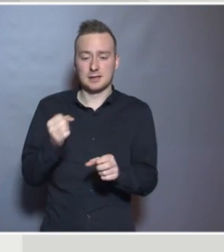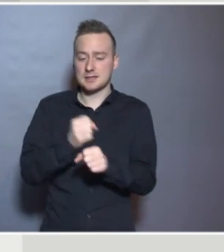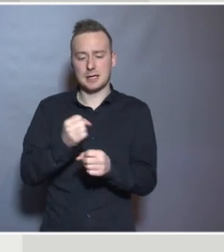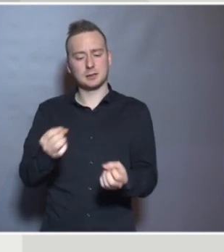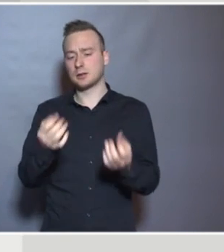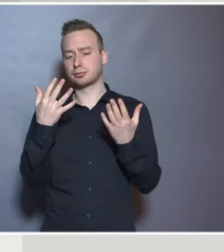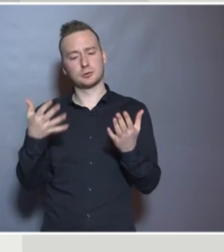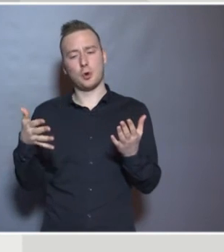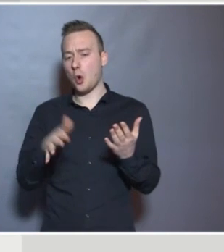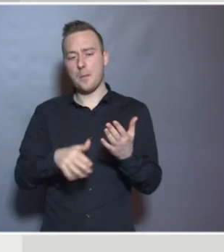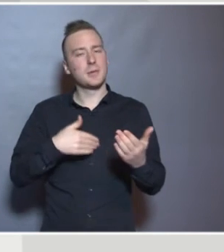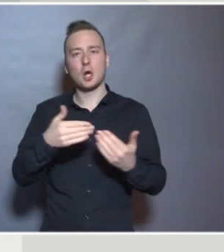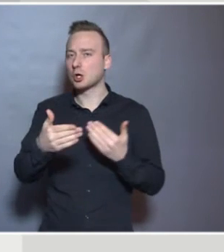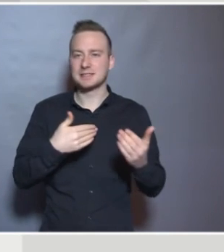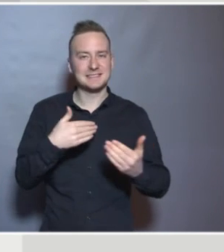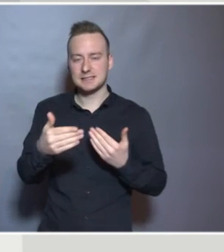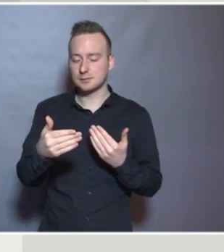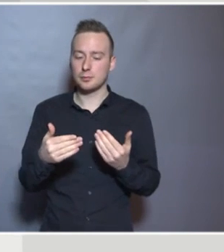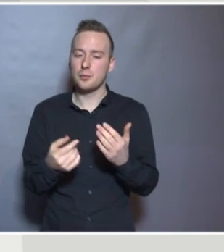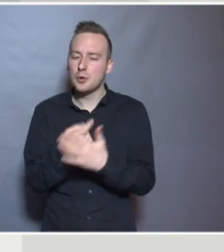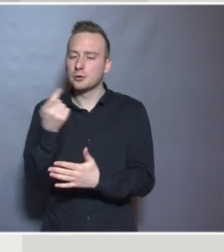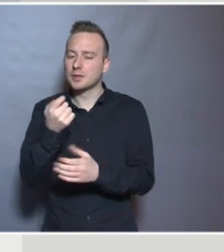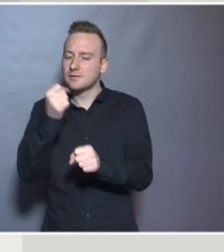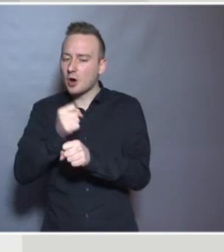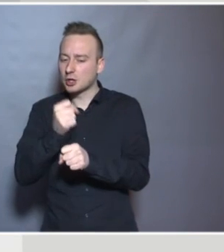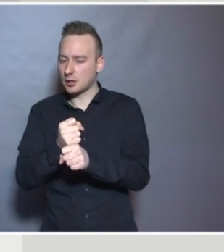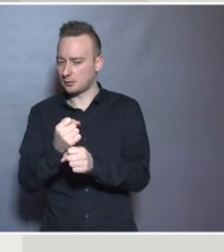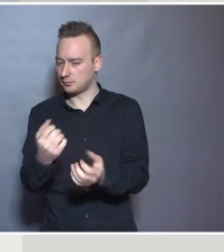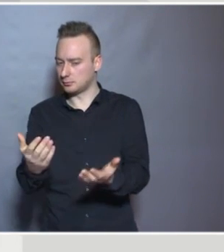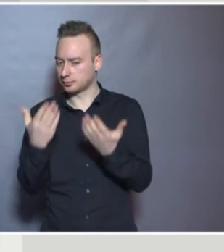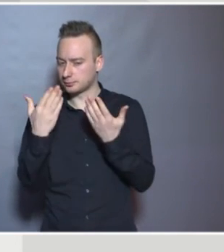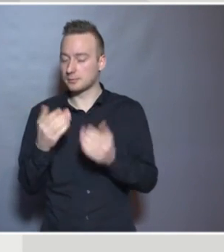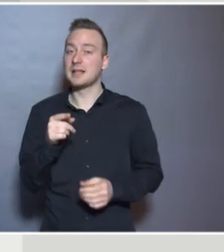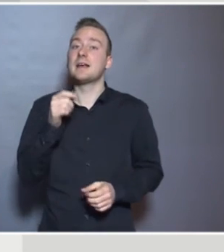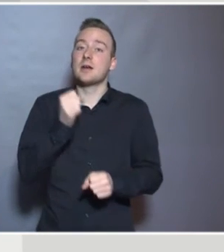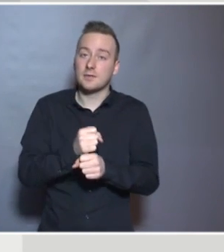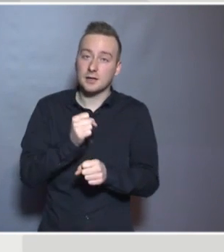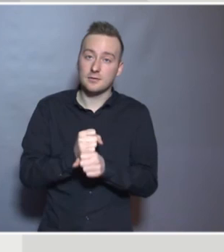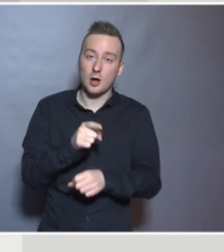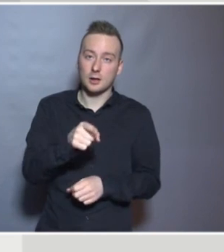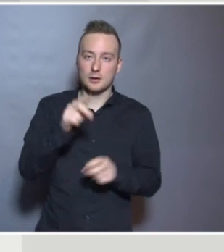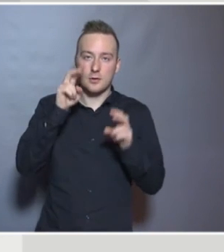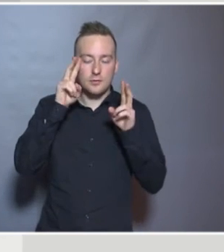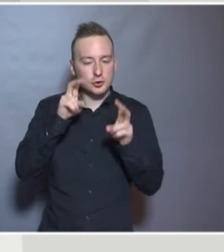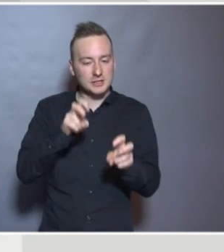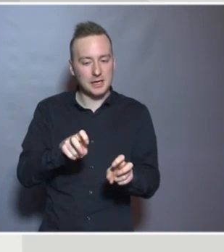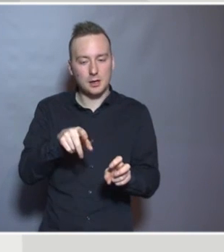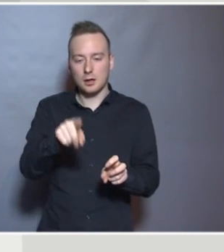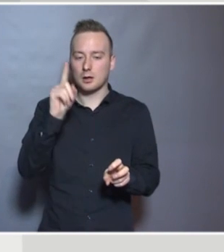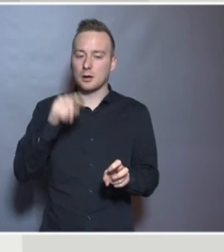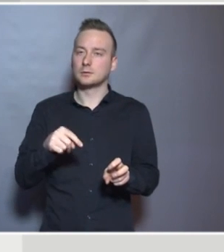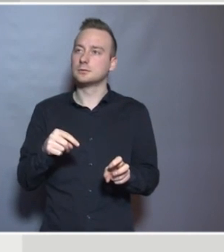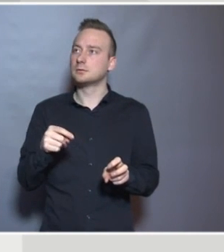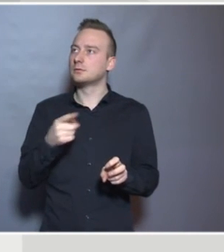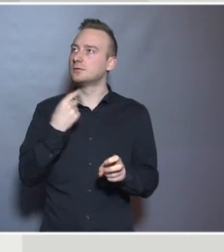it's just telling us a few facts. If nothing else, it can help us think about, well,